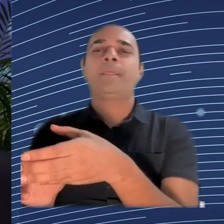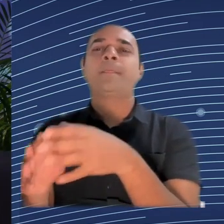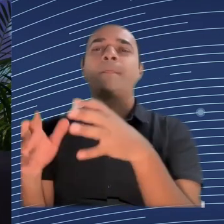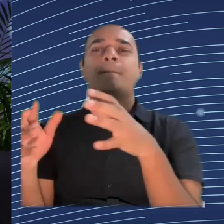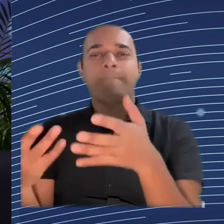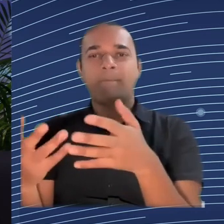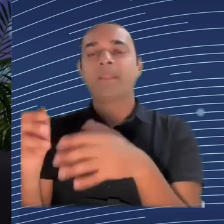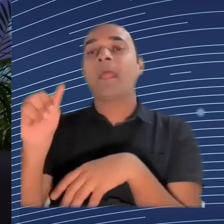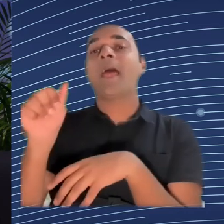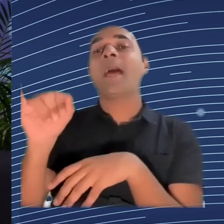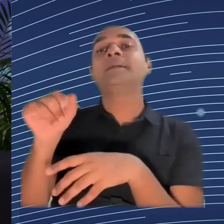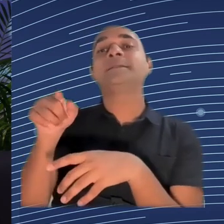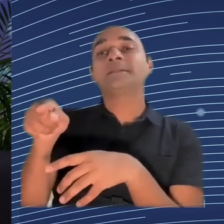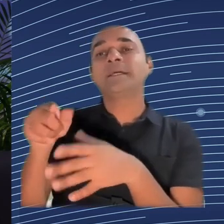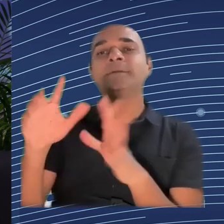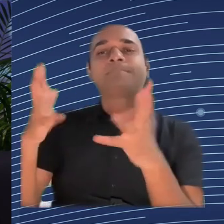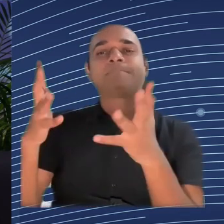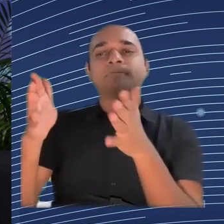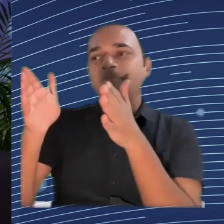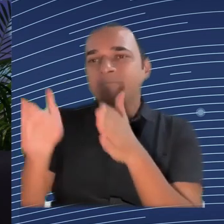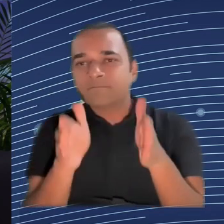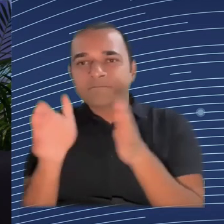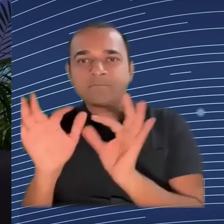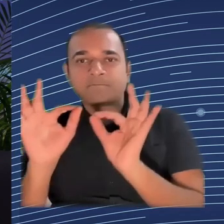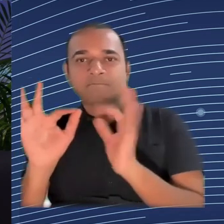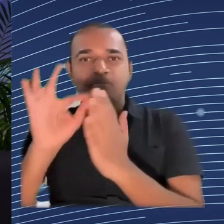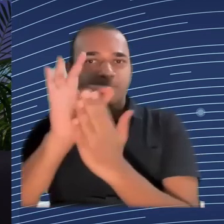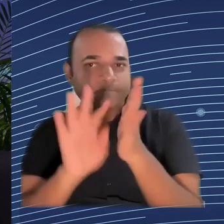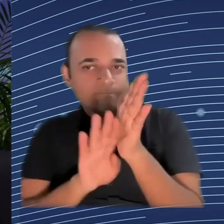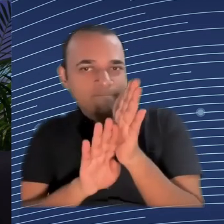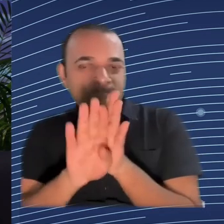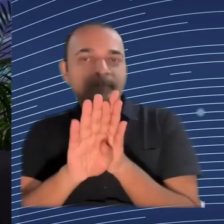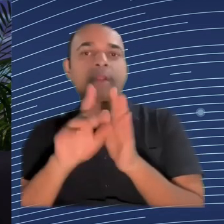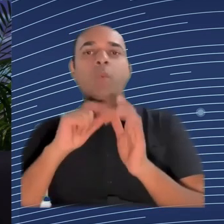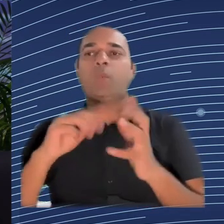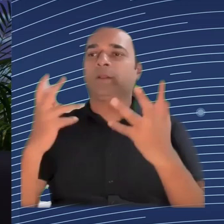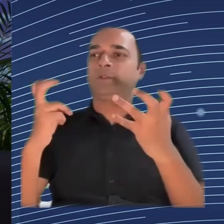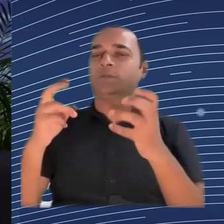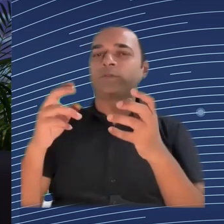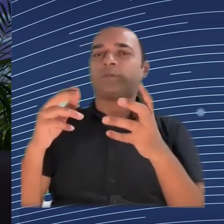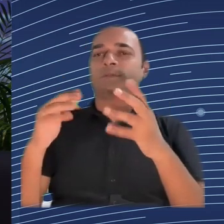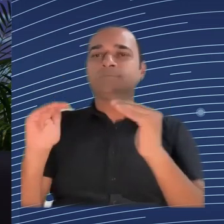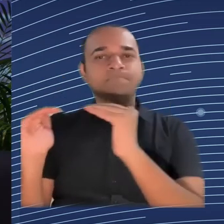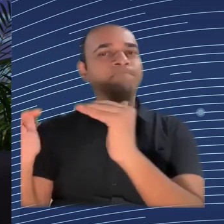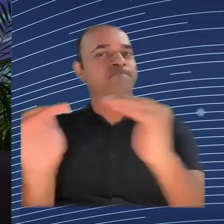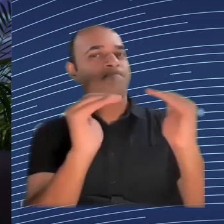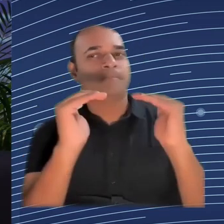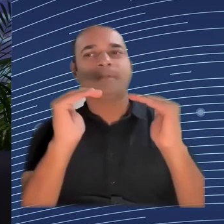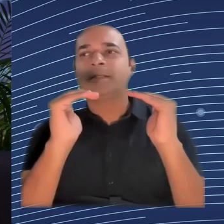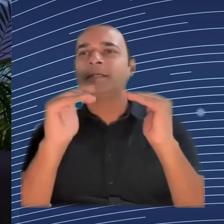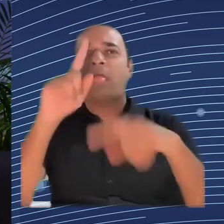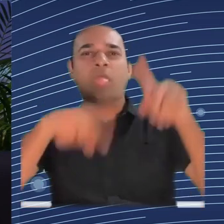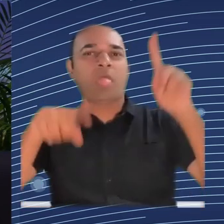normal legislation, you will see in the standardization. Standardization is private, not setting by business for business.